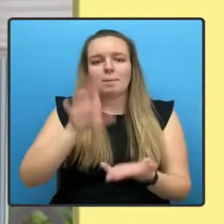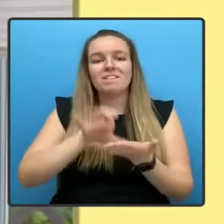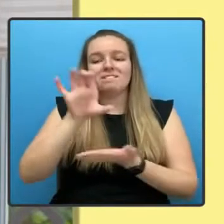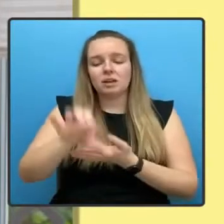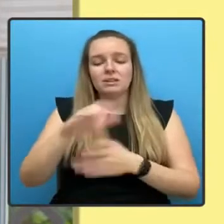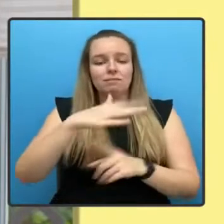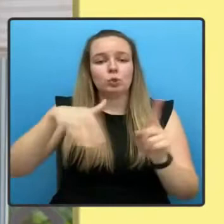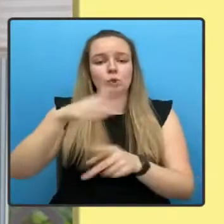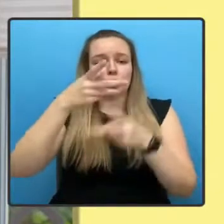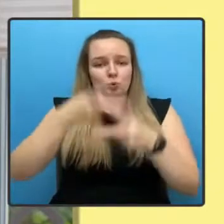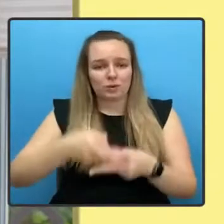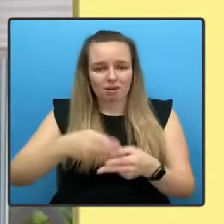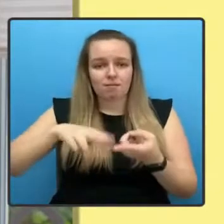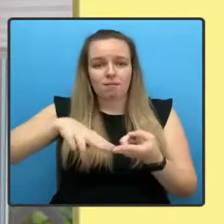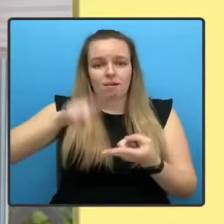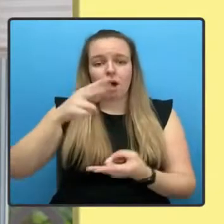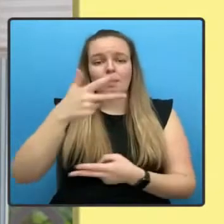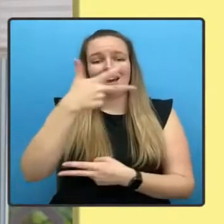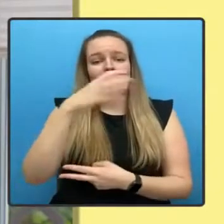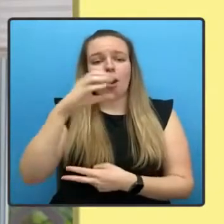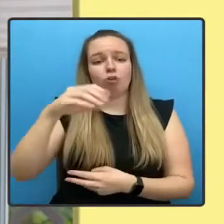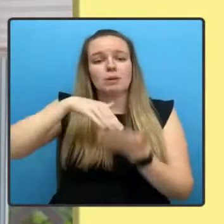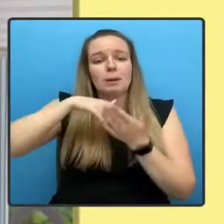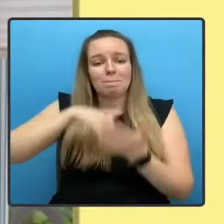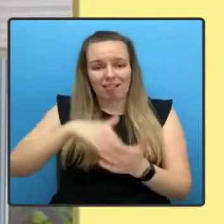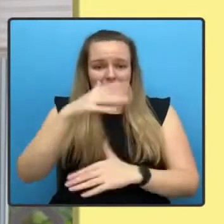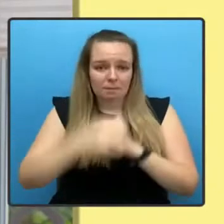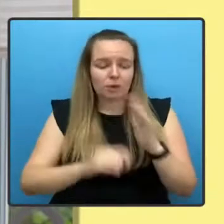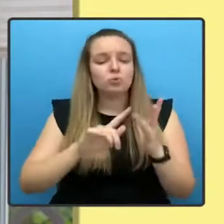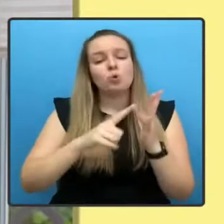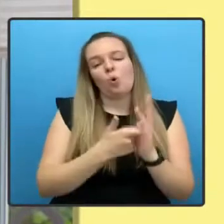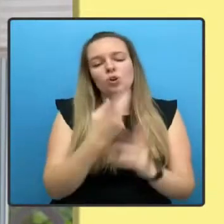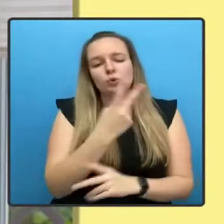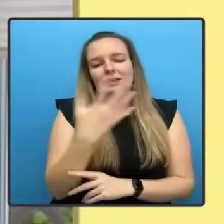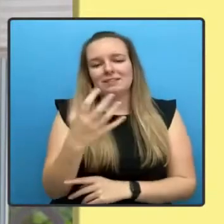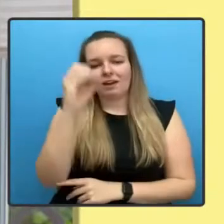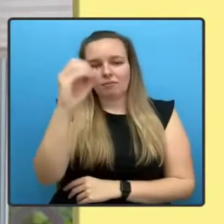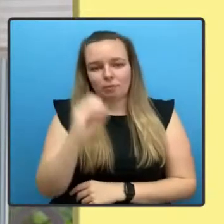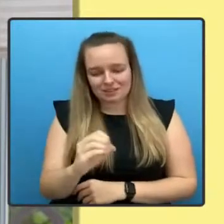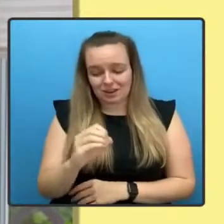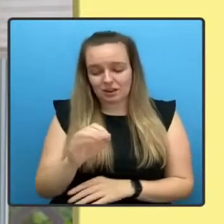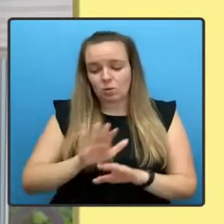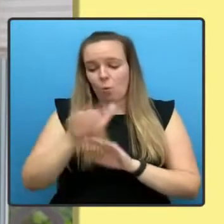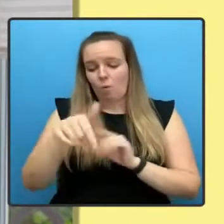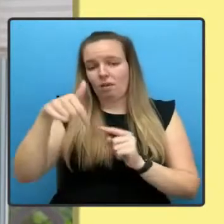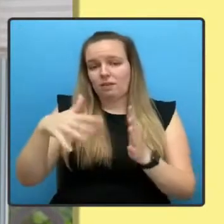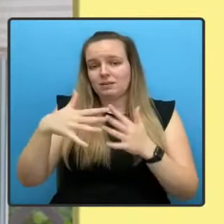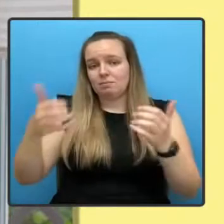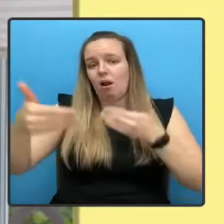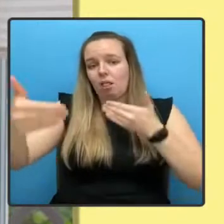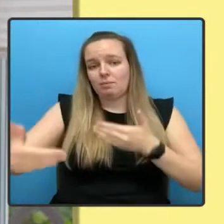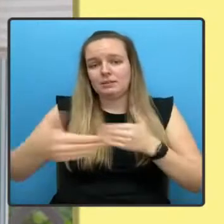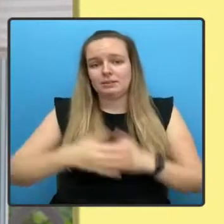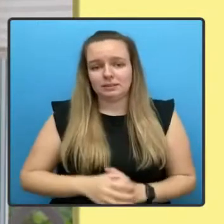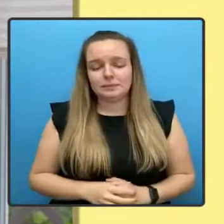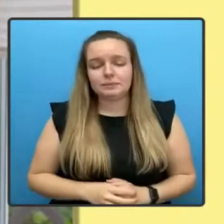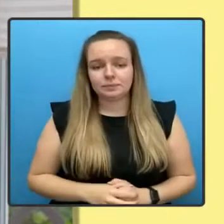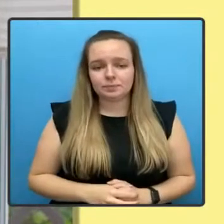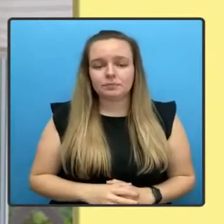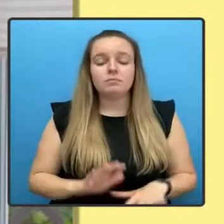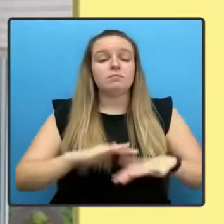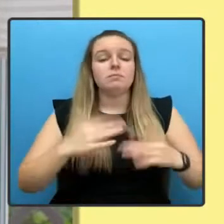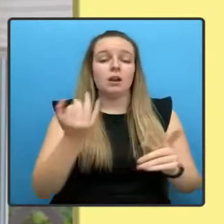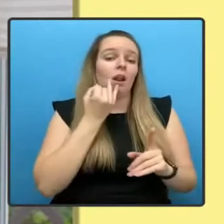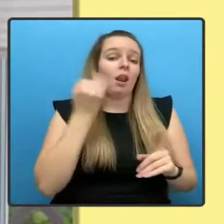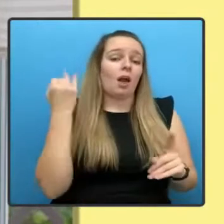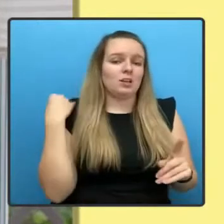million or 25% over this term of parliament. Of course, last week, the Tories announced a UK